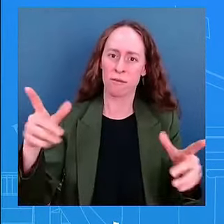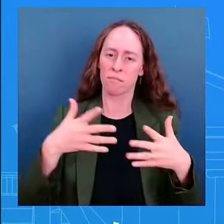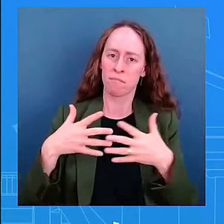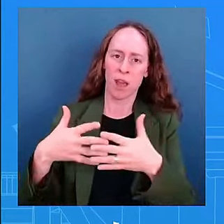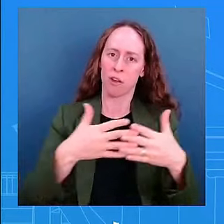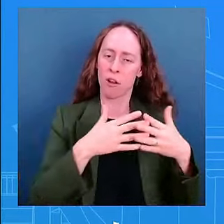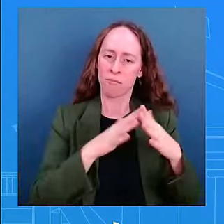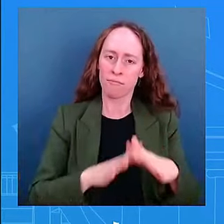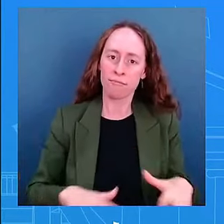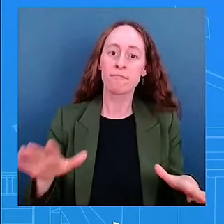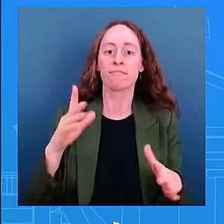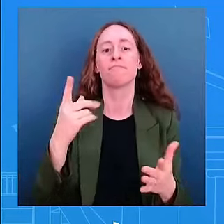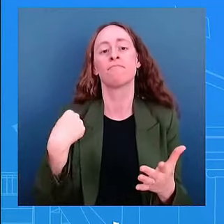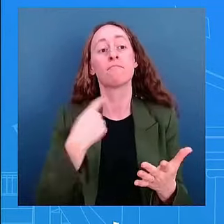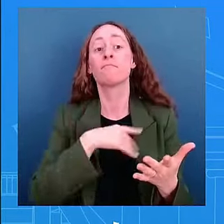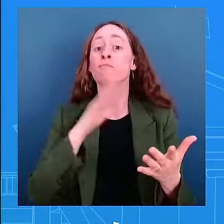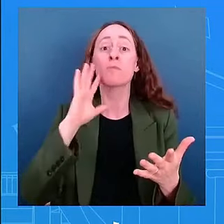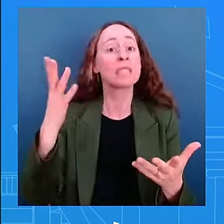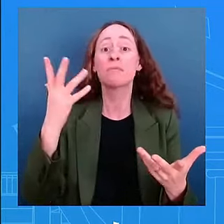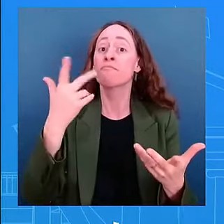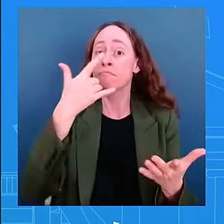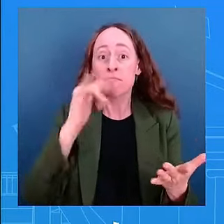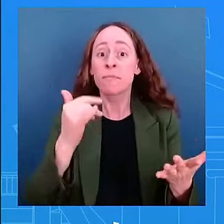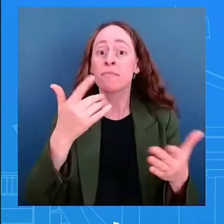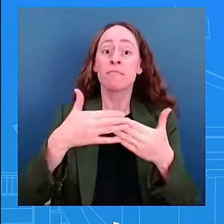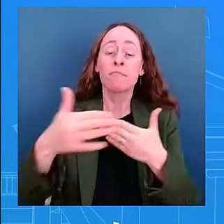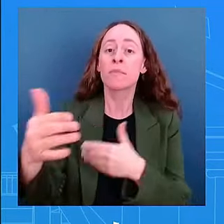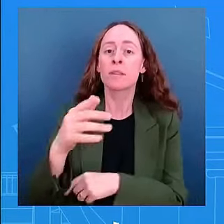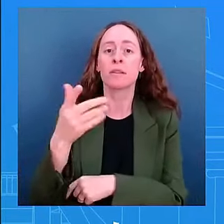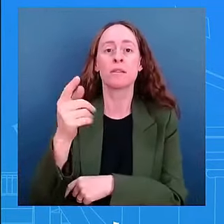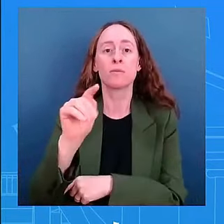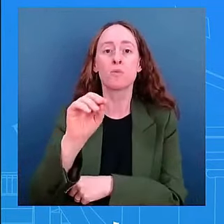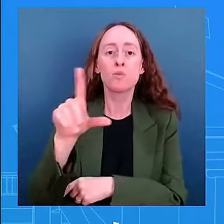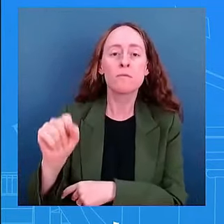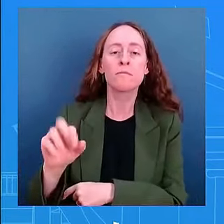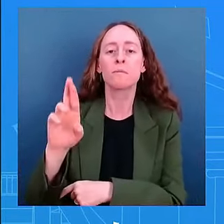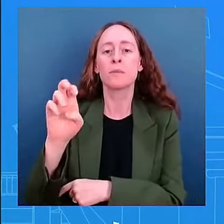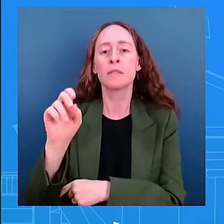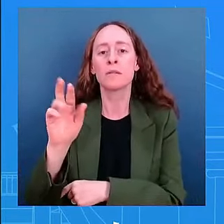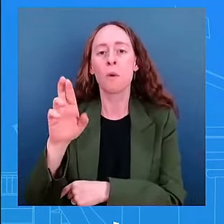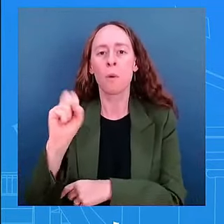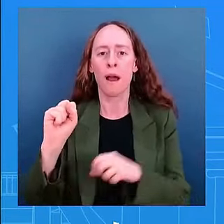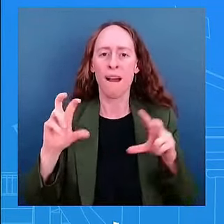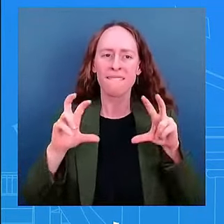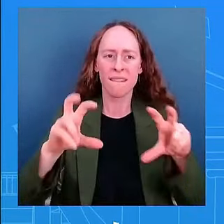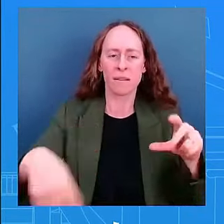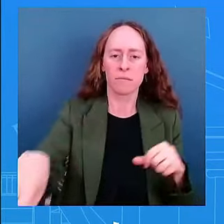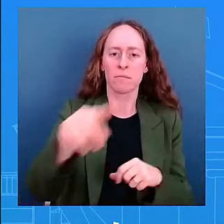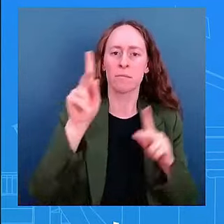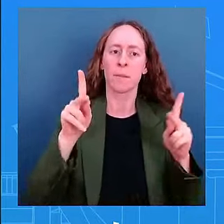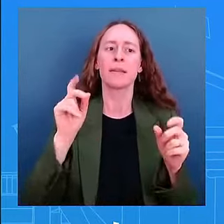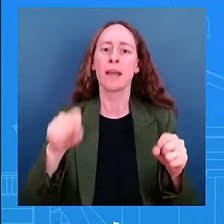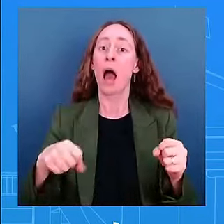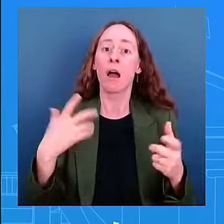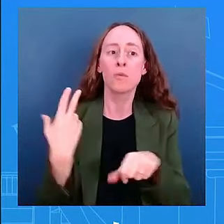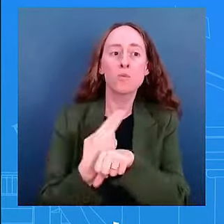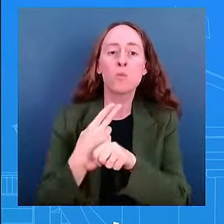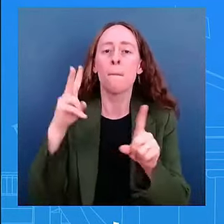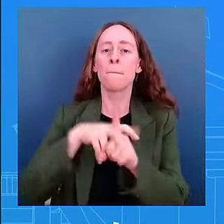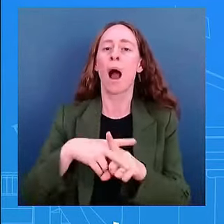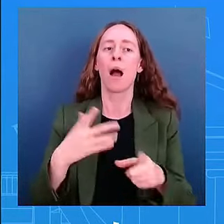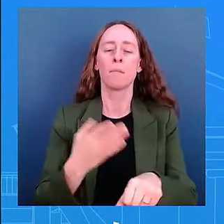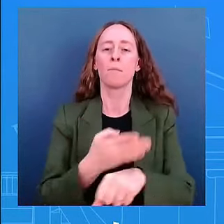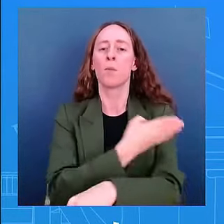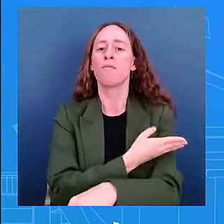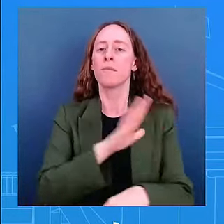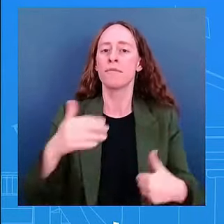to ensure people can just can can get the help they need and has consistently called on congress to work together